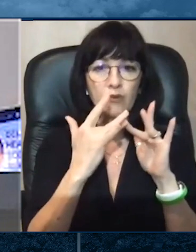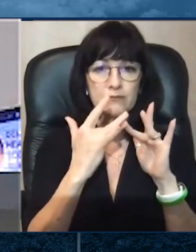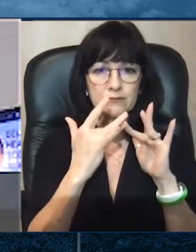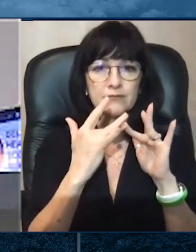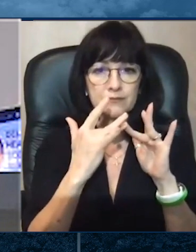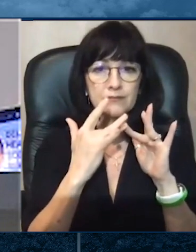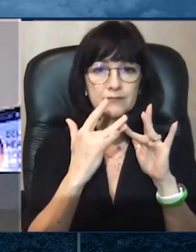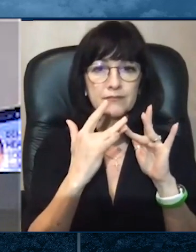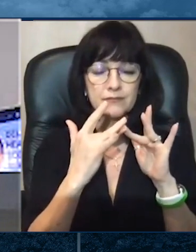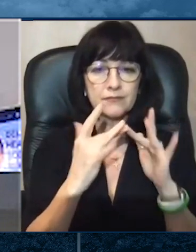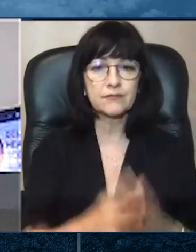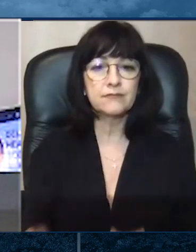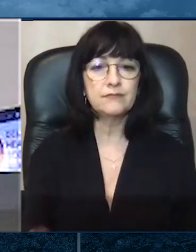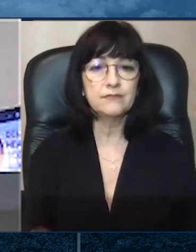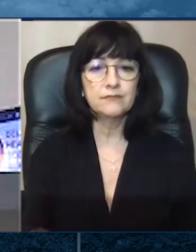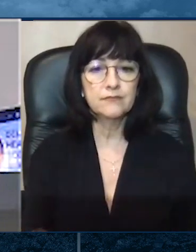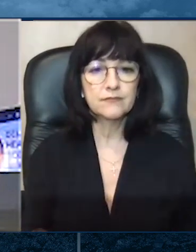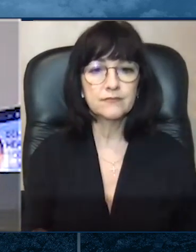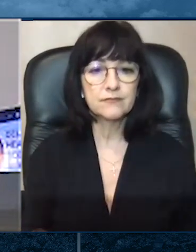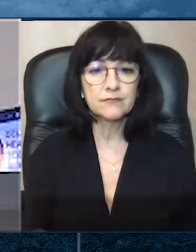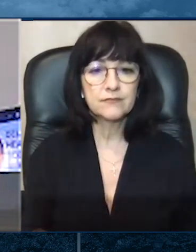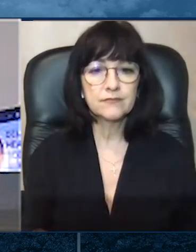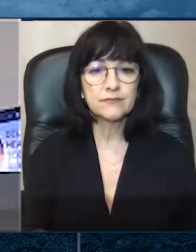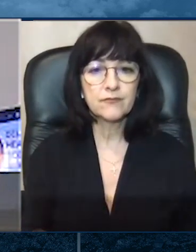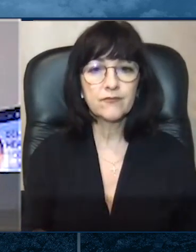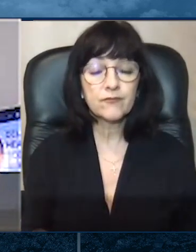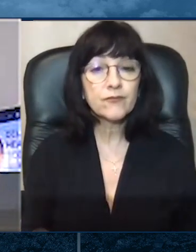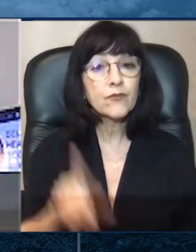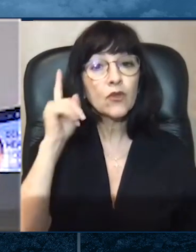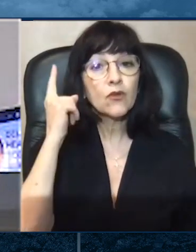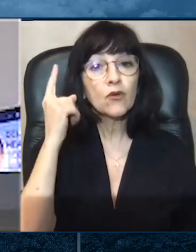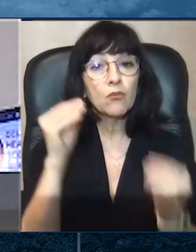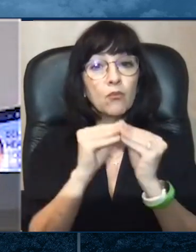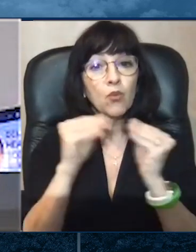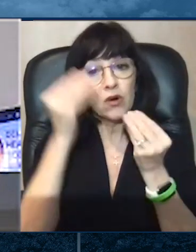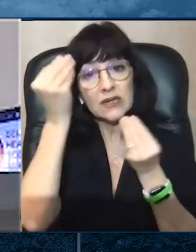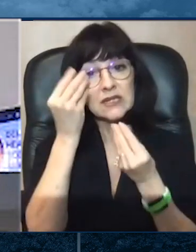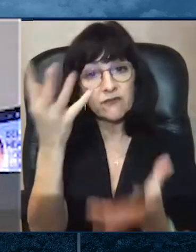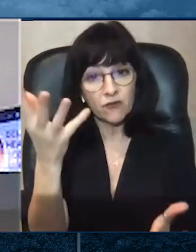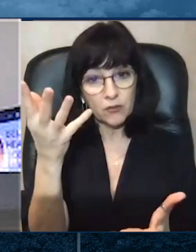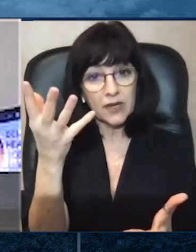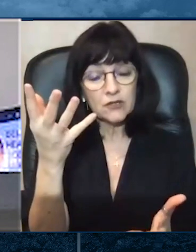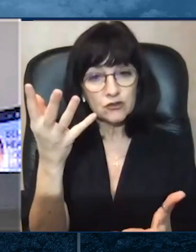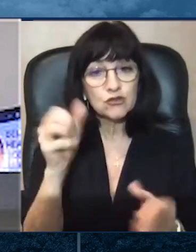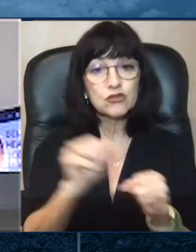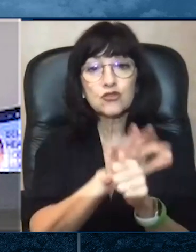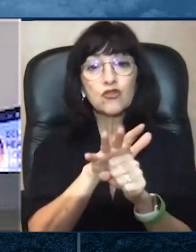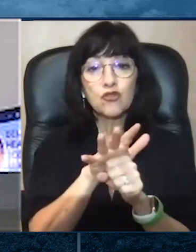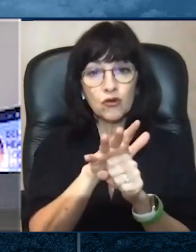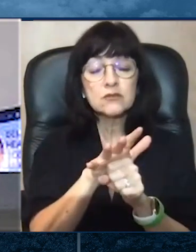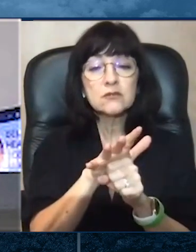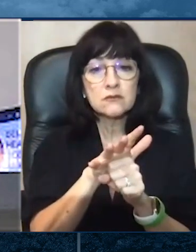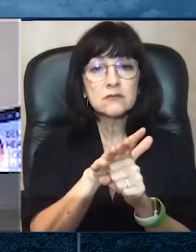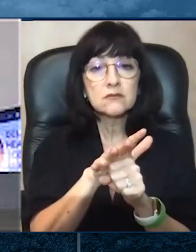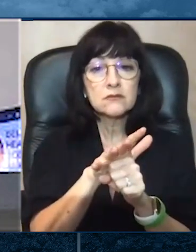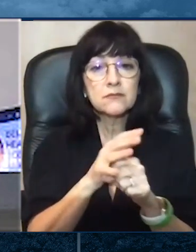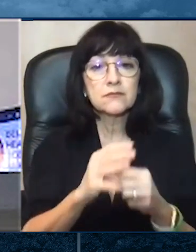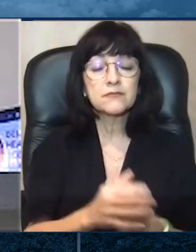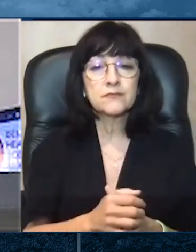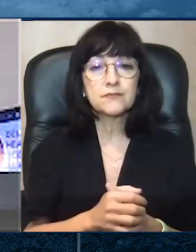Para más información y noticias de coronavirus, por favor, visita ve